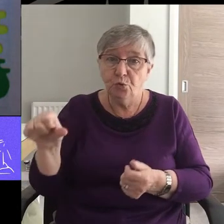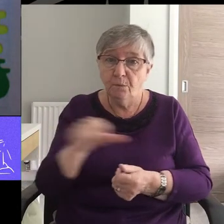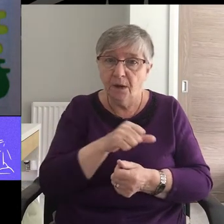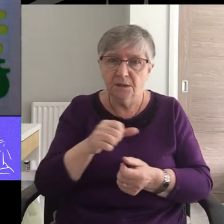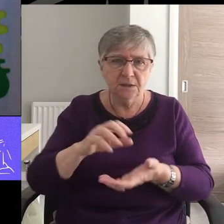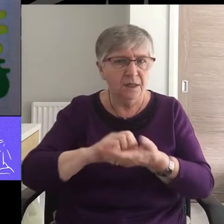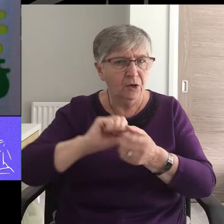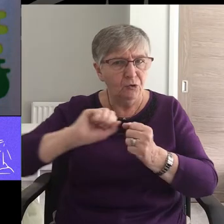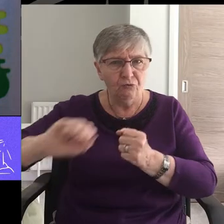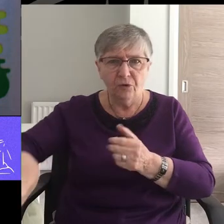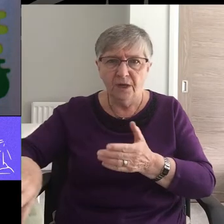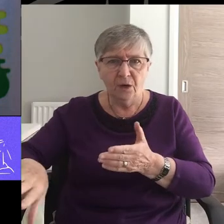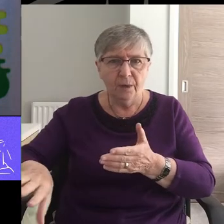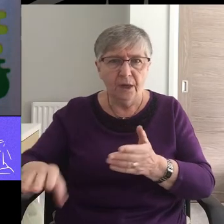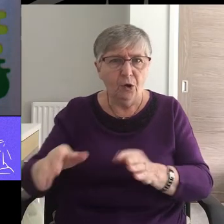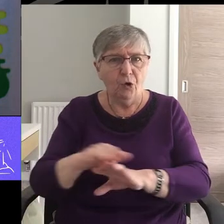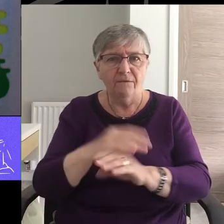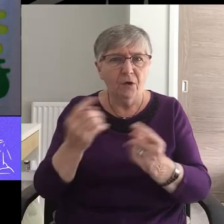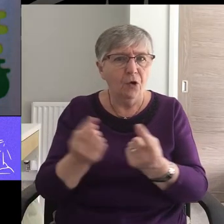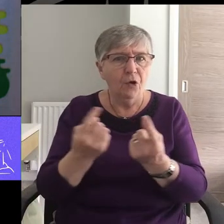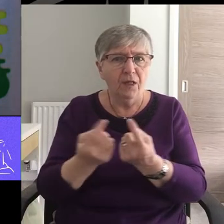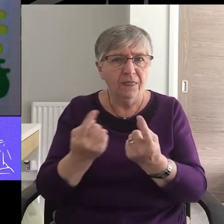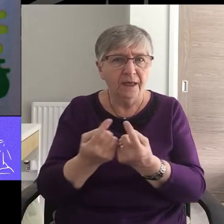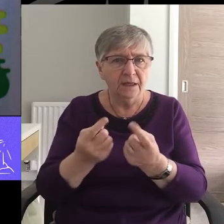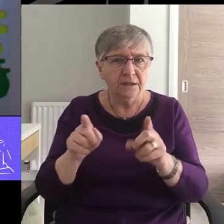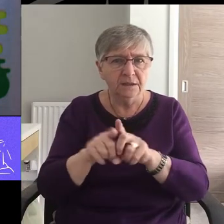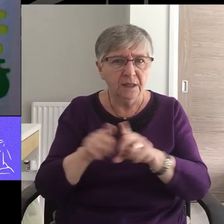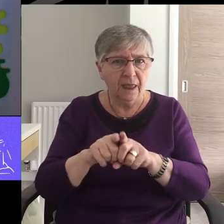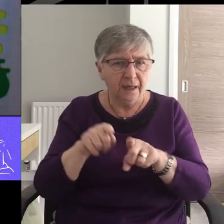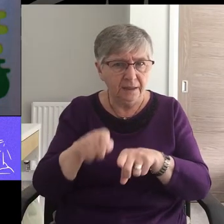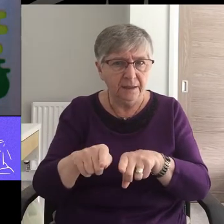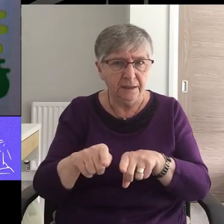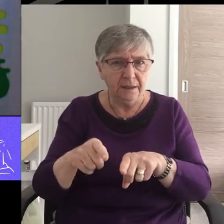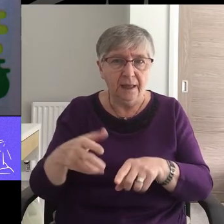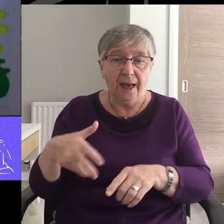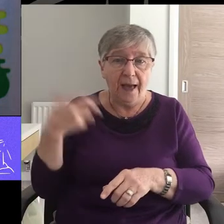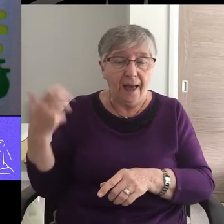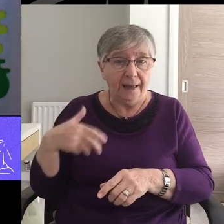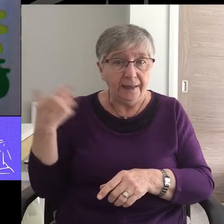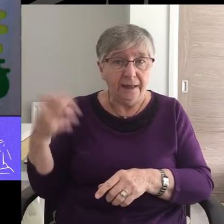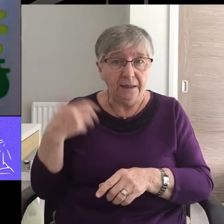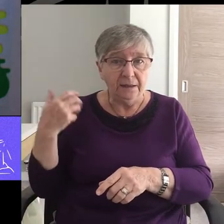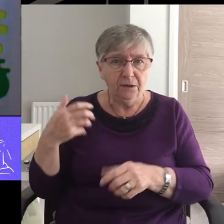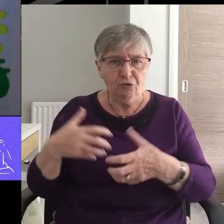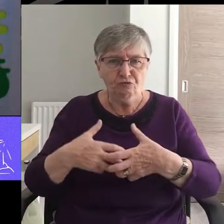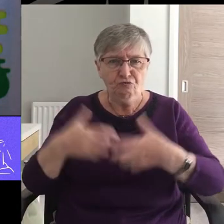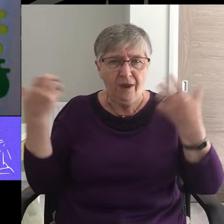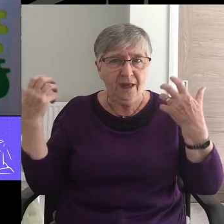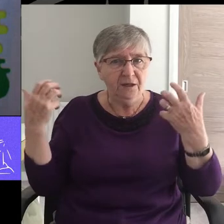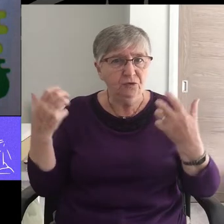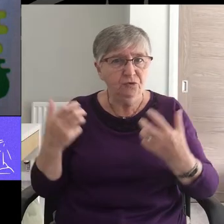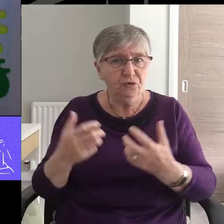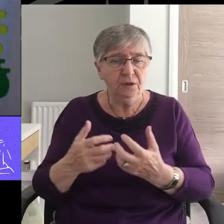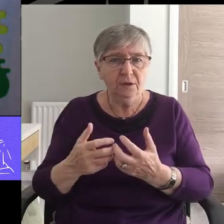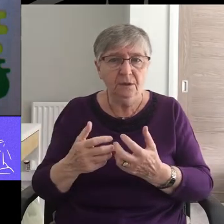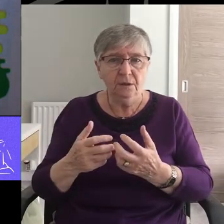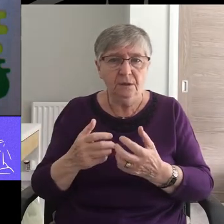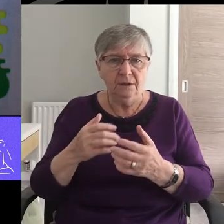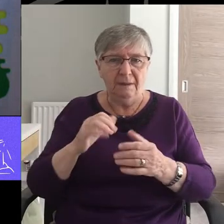also rid yourselves of all such things as these. Anger, rage,